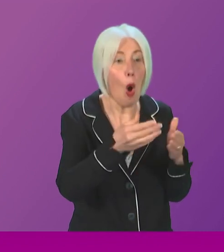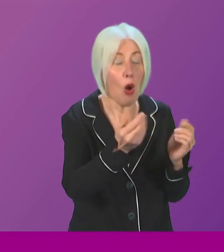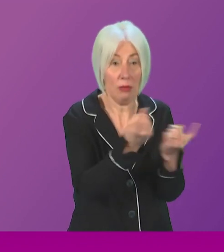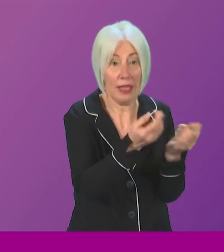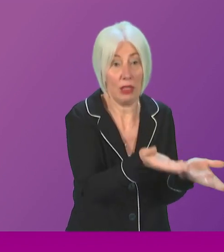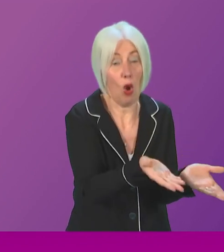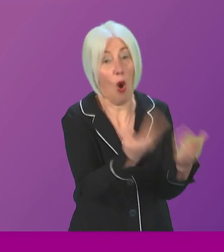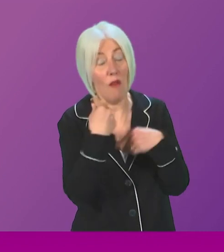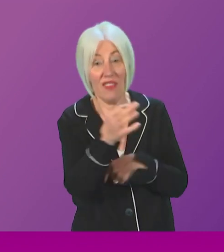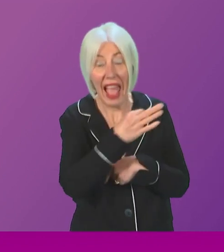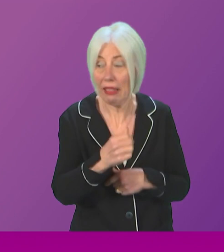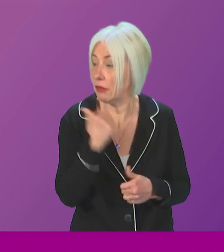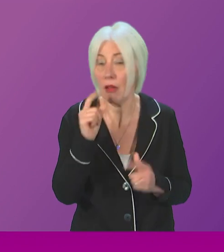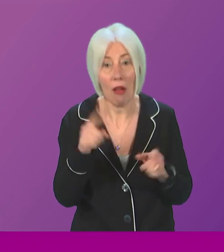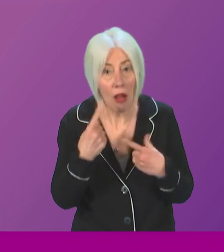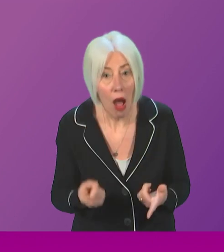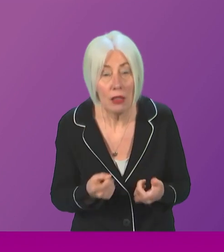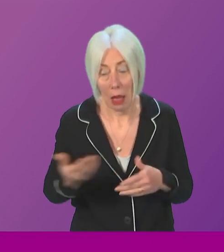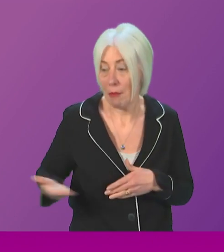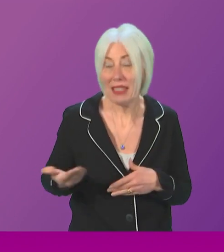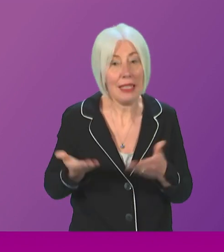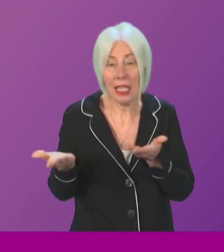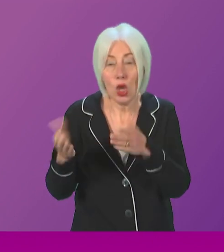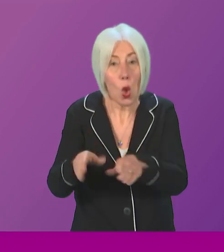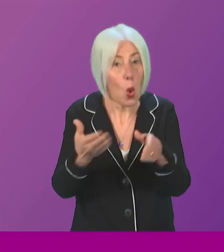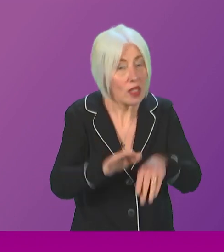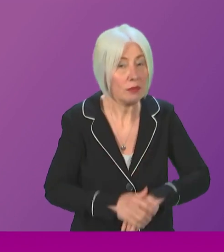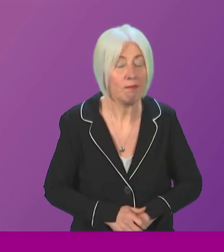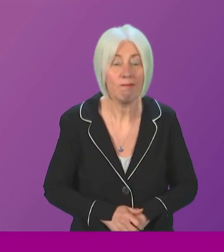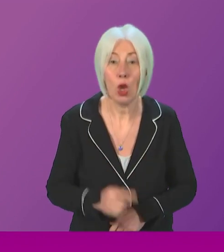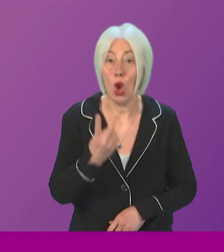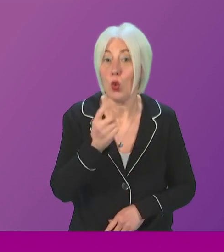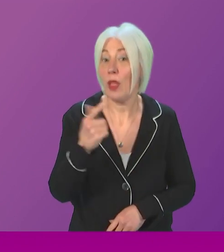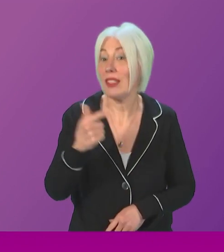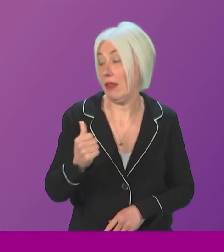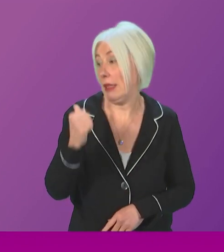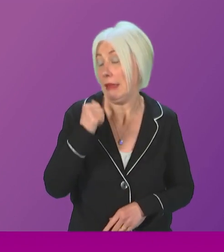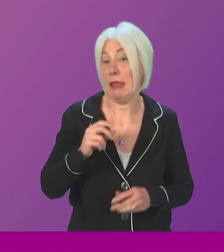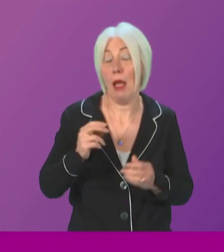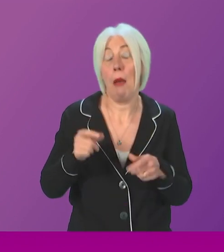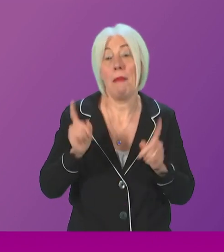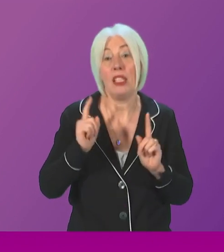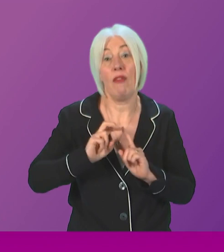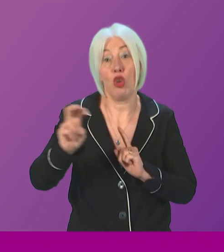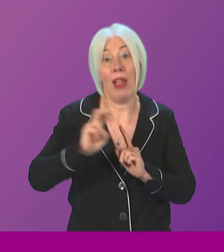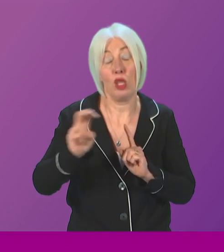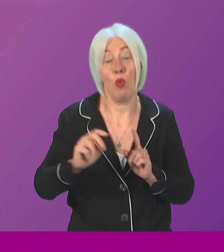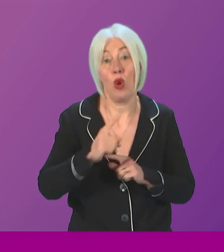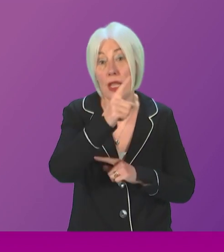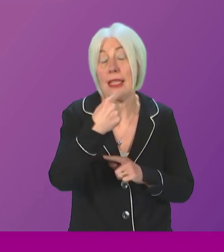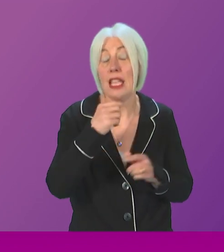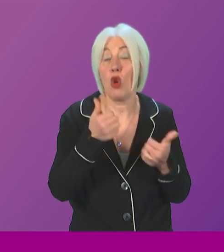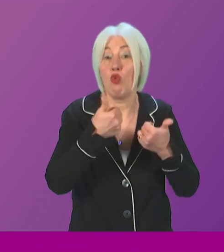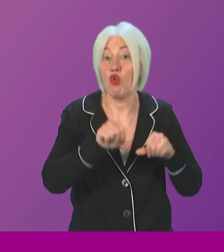to the wall. In 2017, the then SNP Minister for Transport and the Island said, resolving the Western Isles ferry